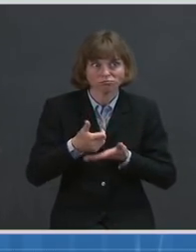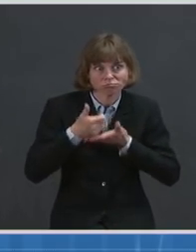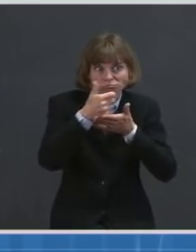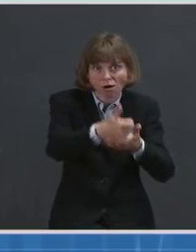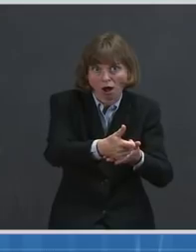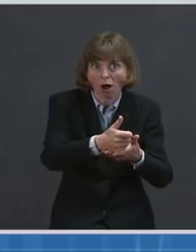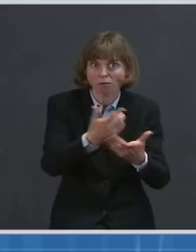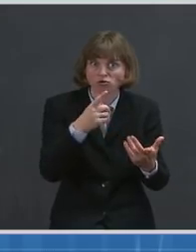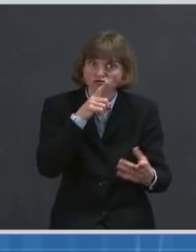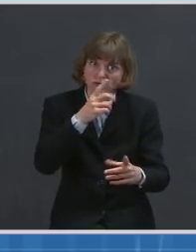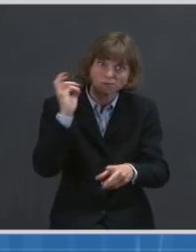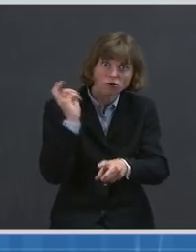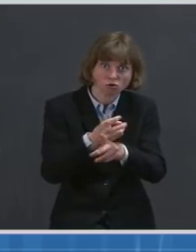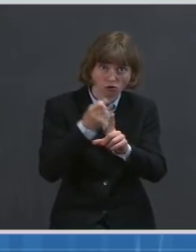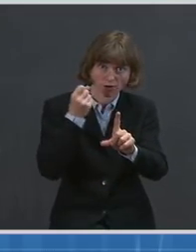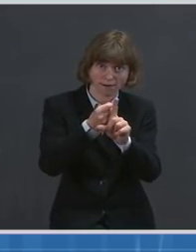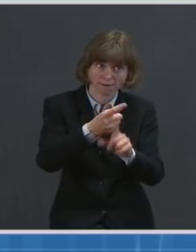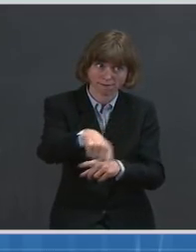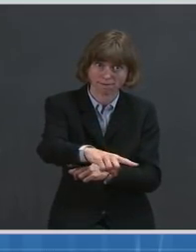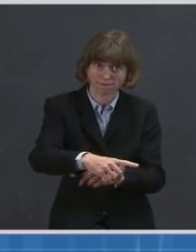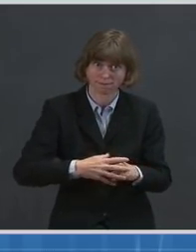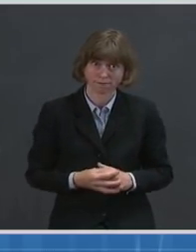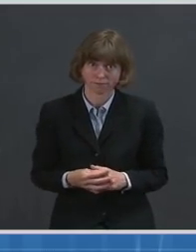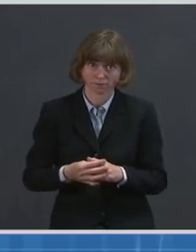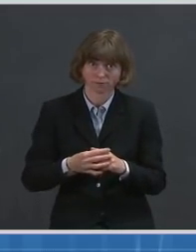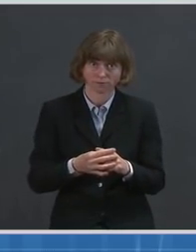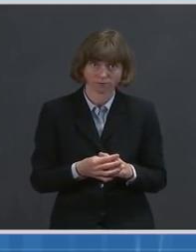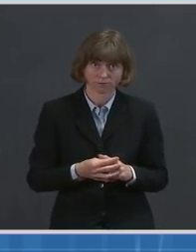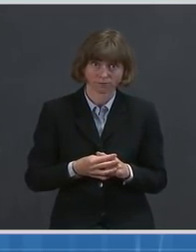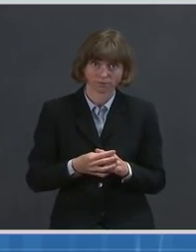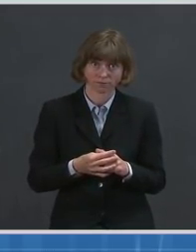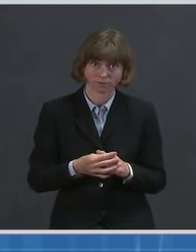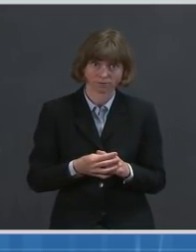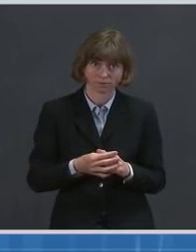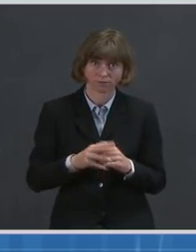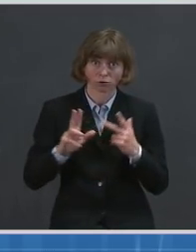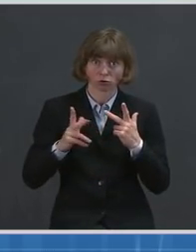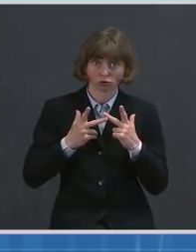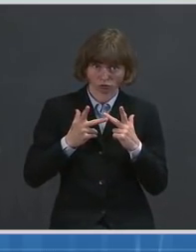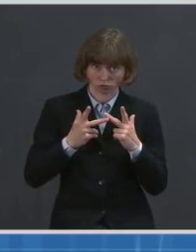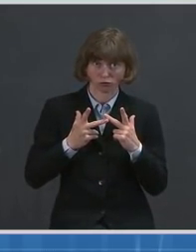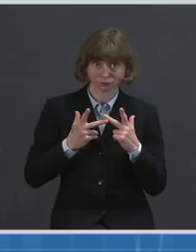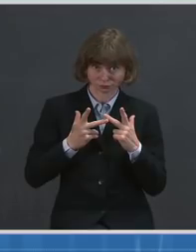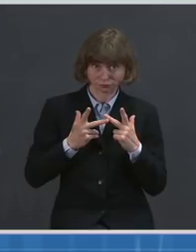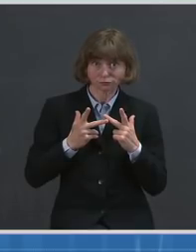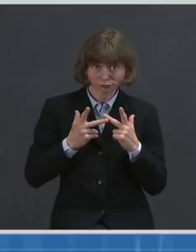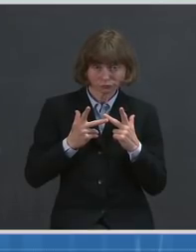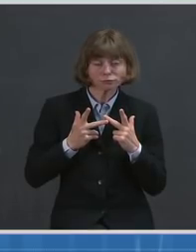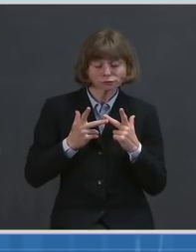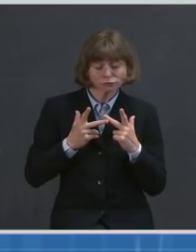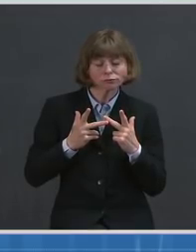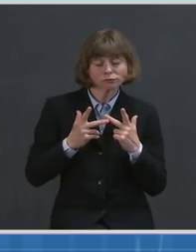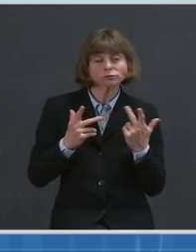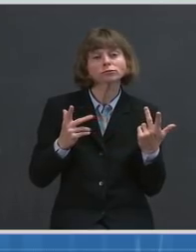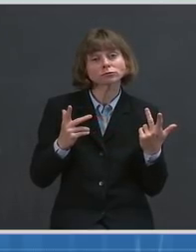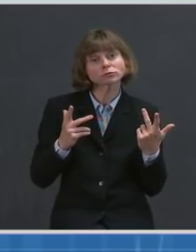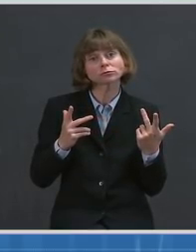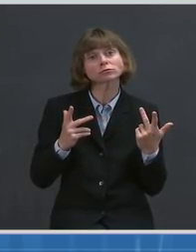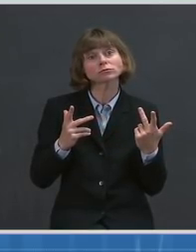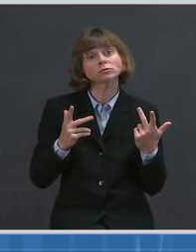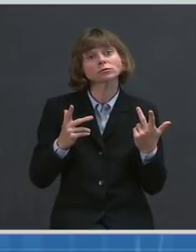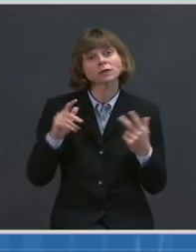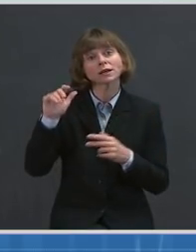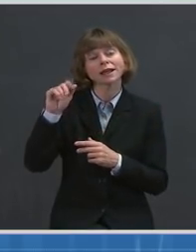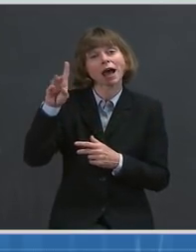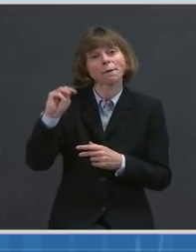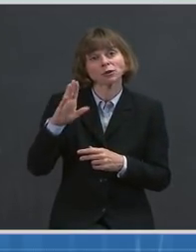Third, the administration will more than double the number of federally run mass vaccination centers to ensure that we hit